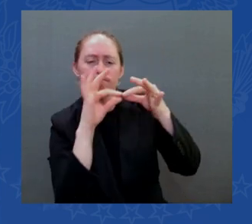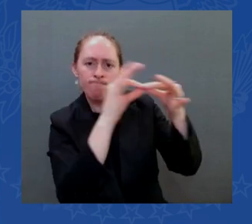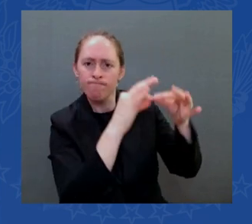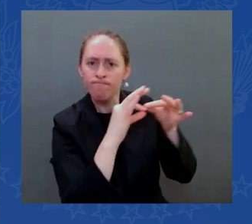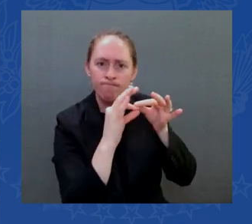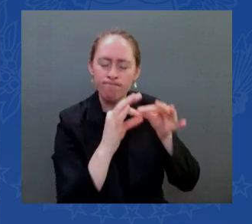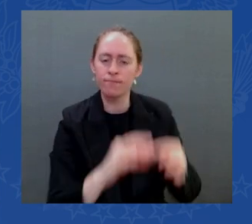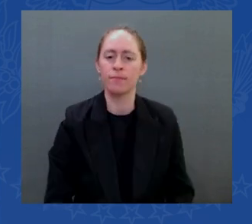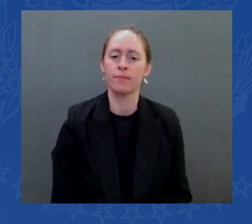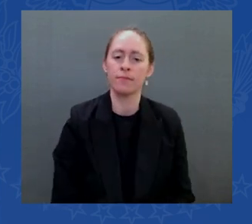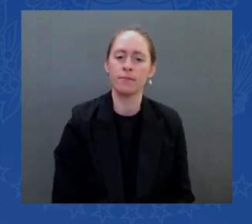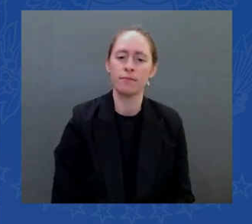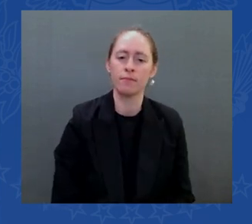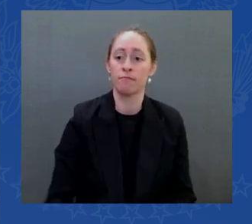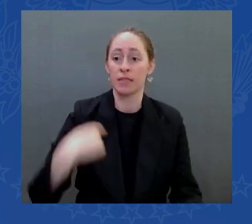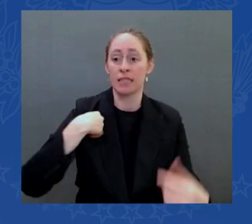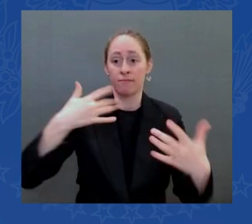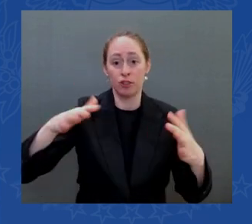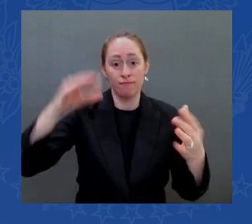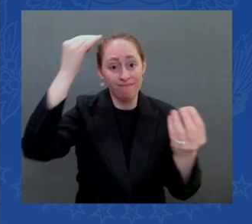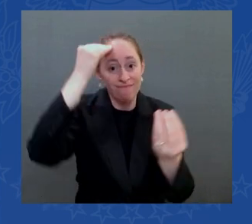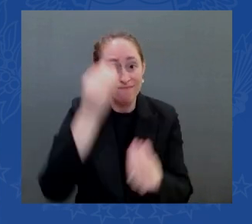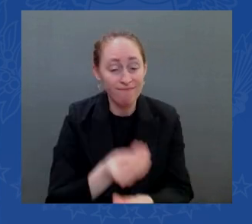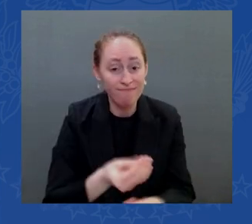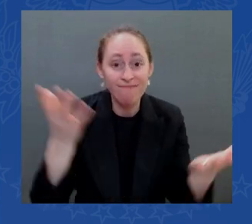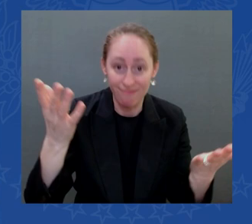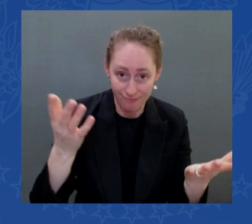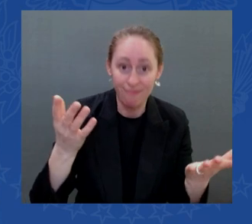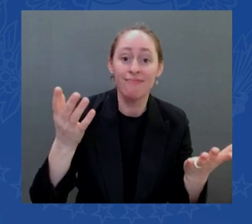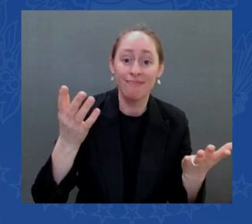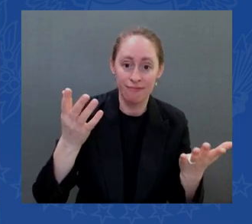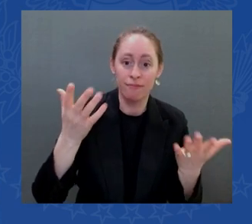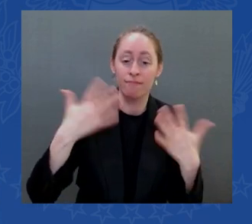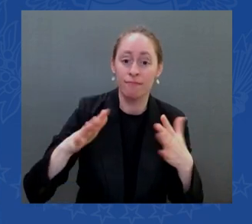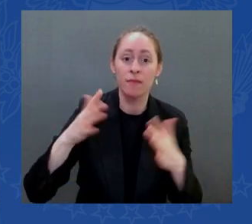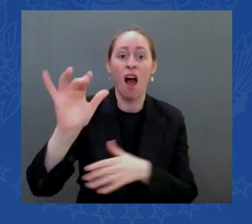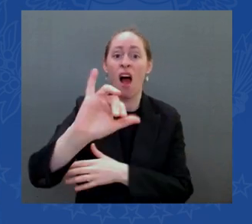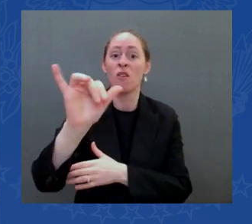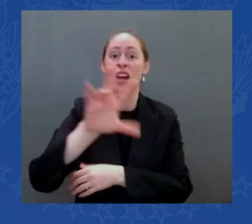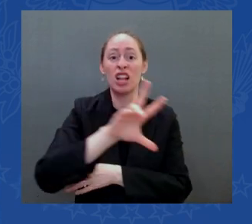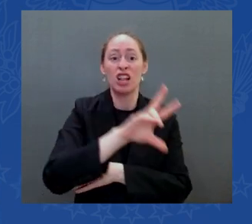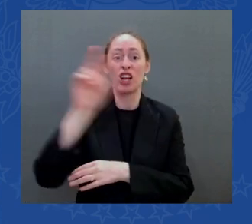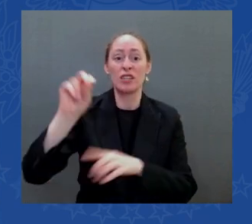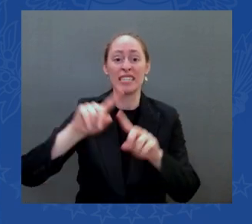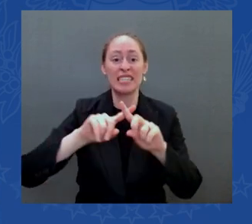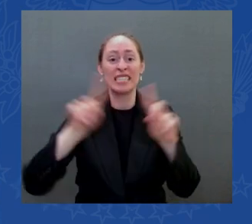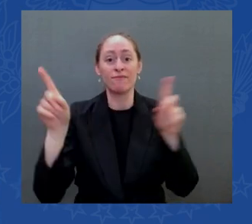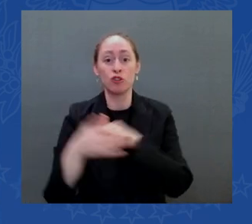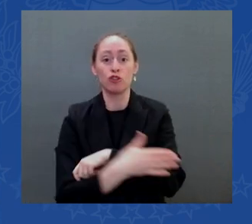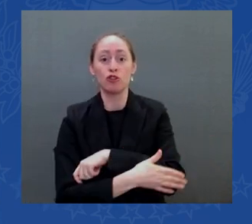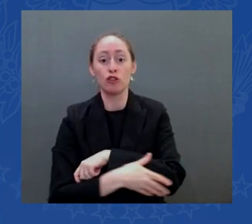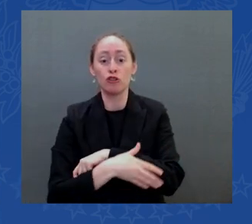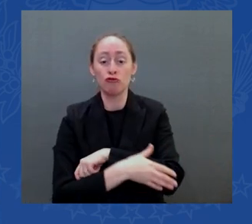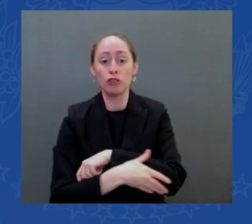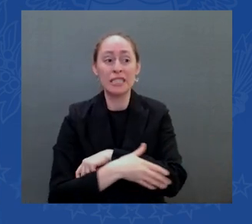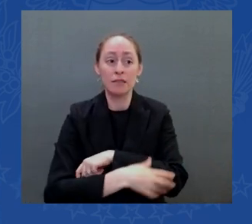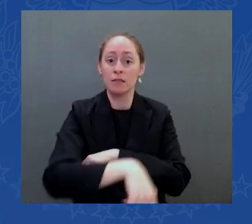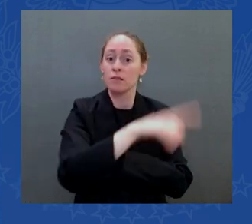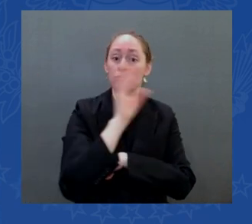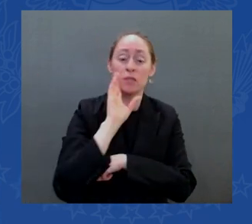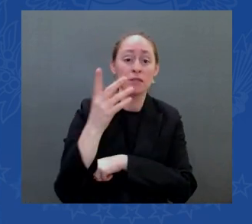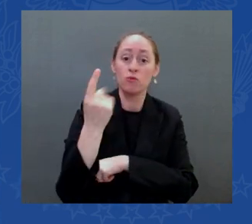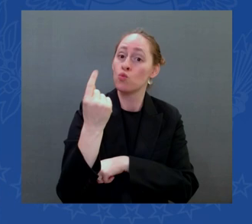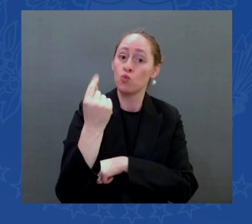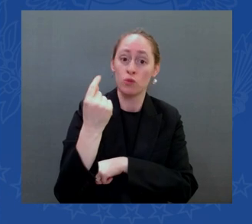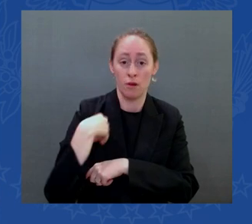to 60 million additional barrels a day on the market so now we have 240 million barrels a day for the next